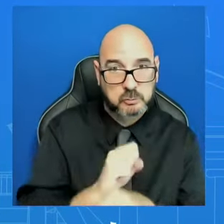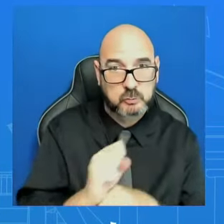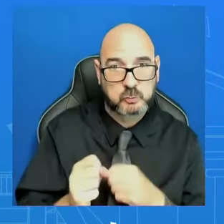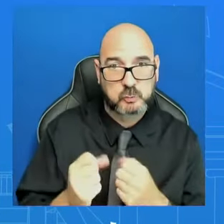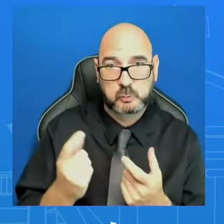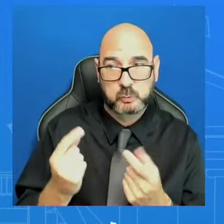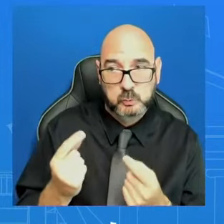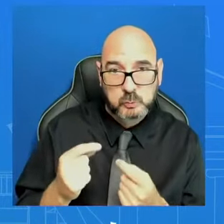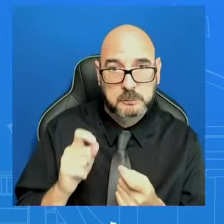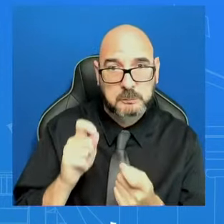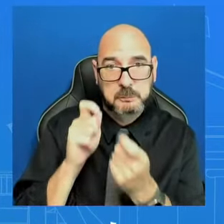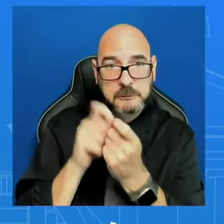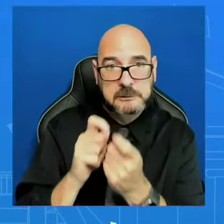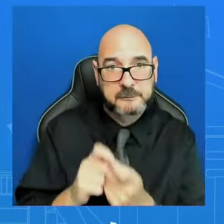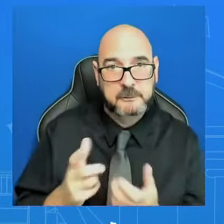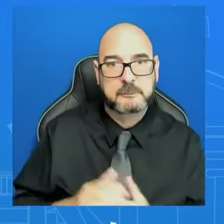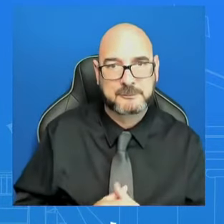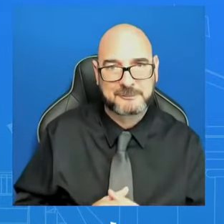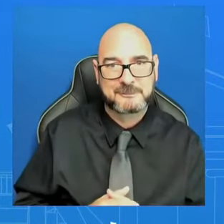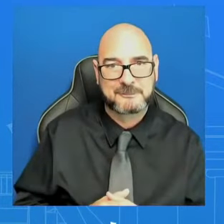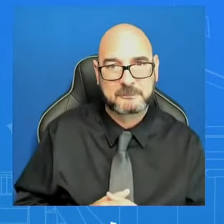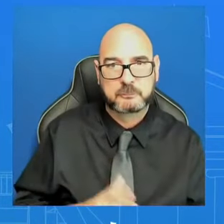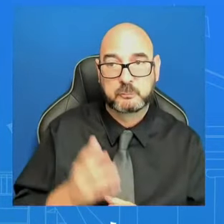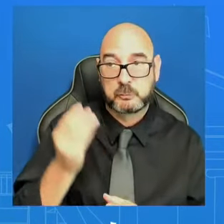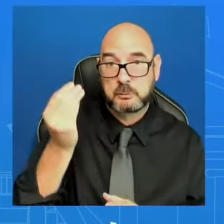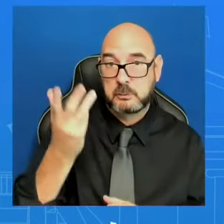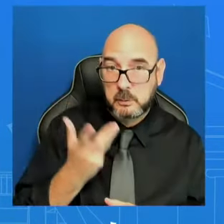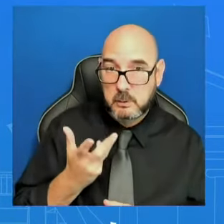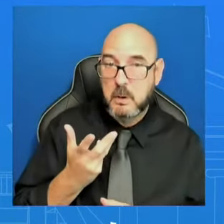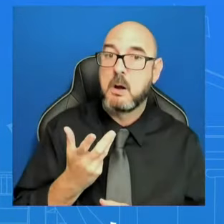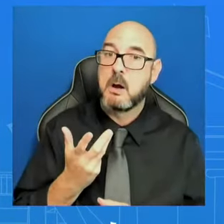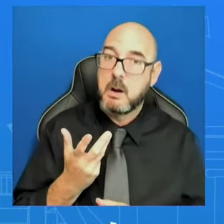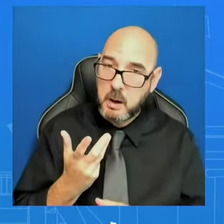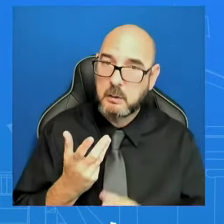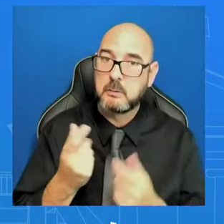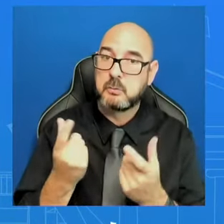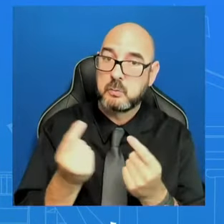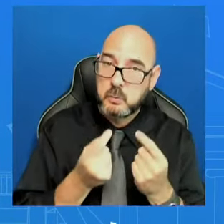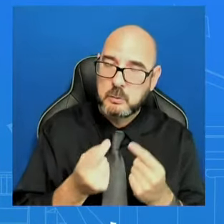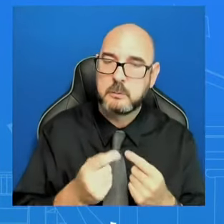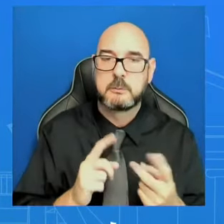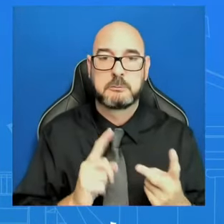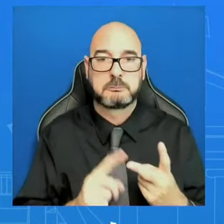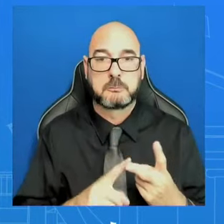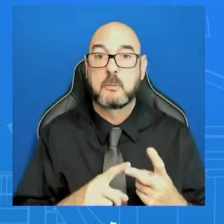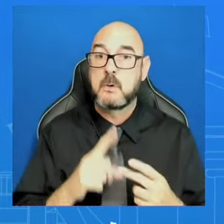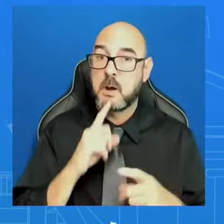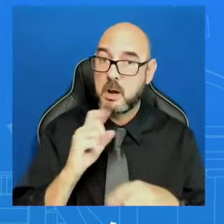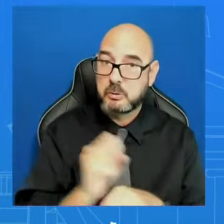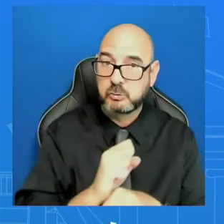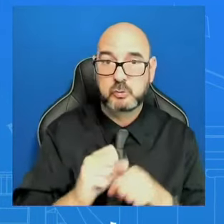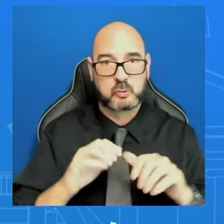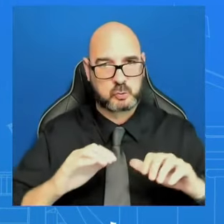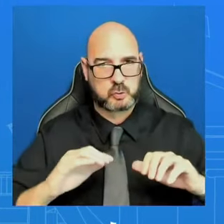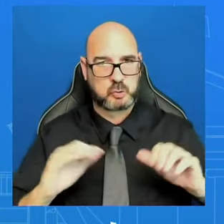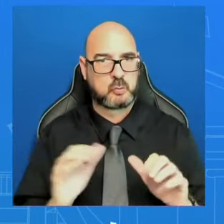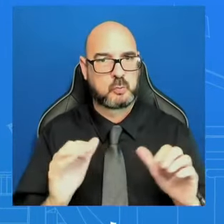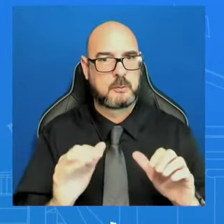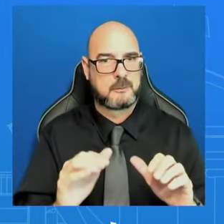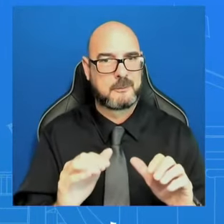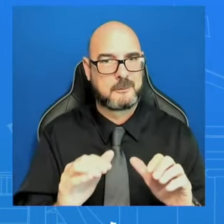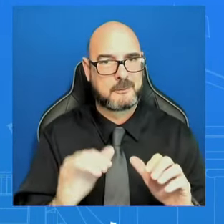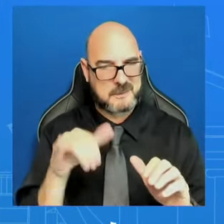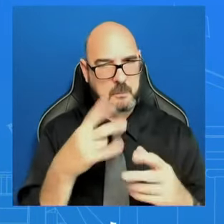concrete steps and changes in their policies, but it's the execution of those announcements and those decisions and implementing